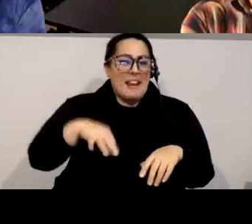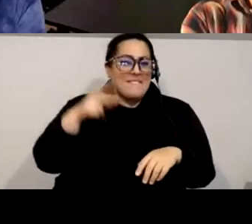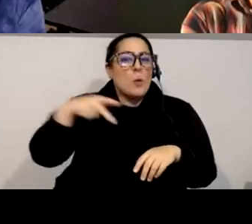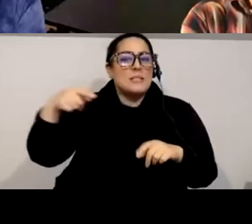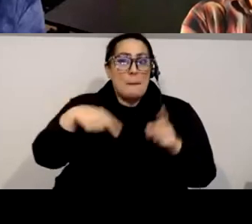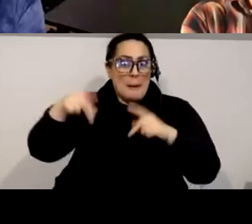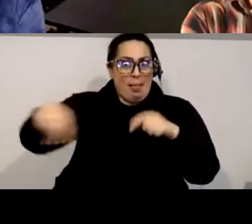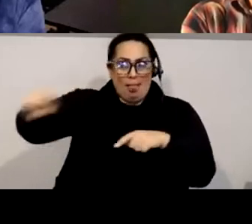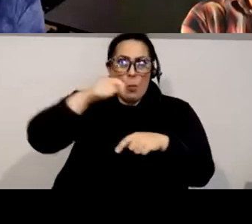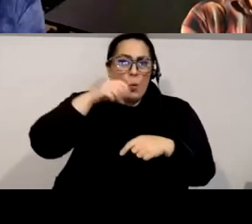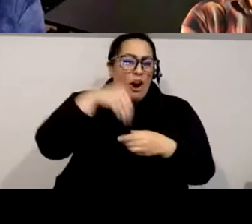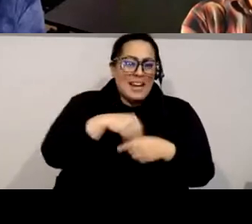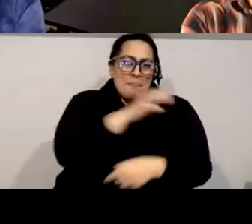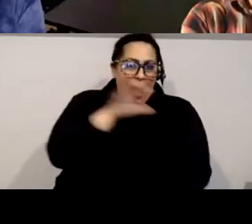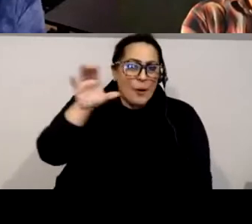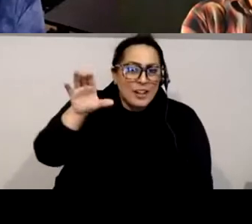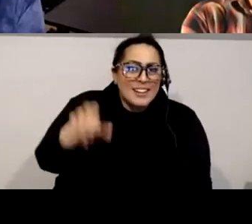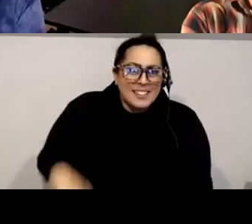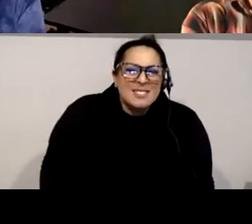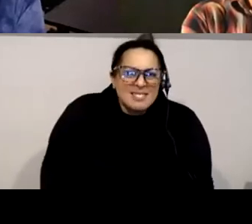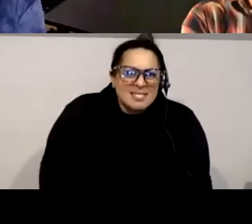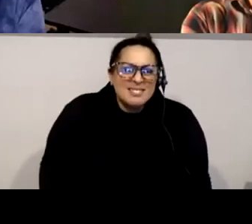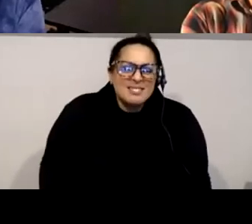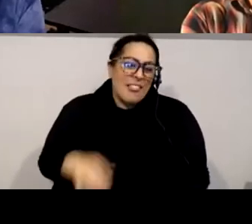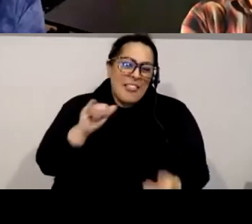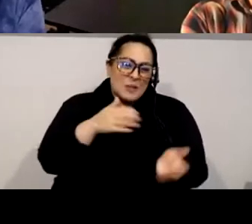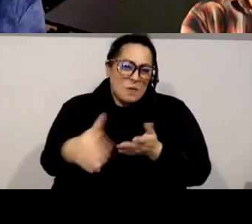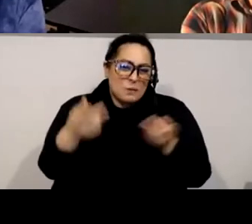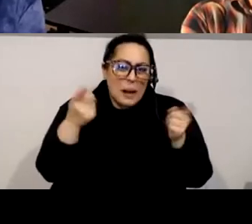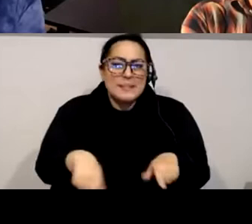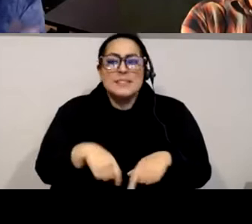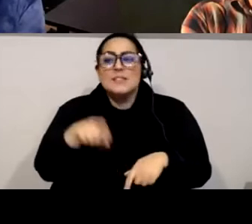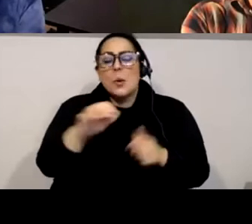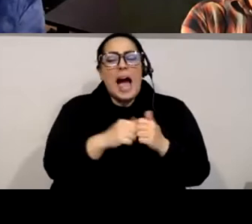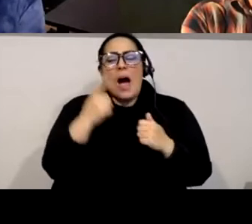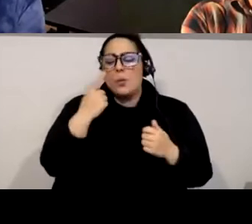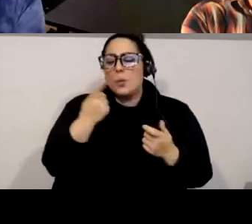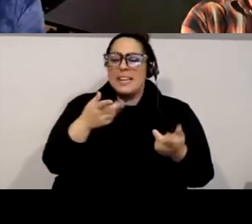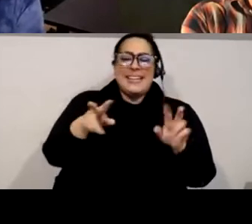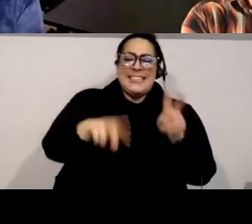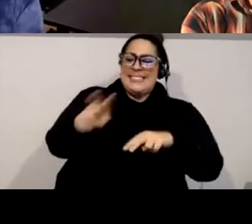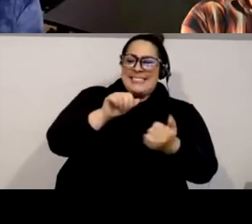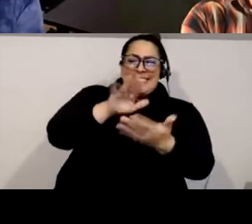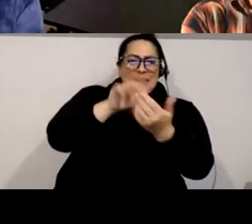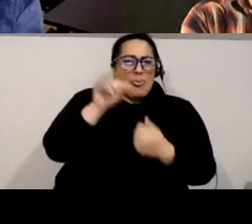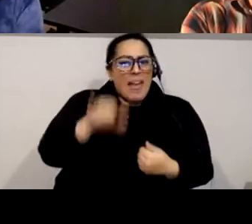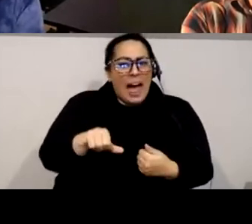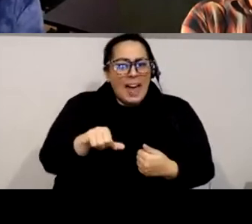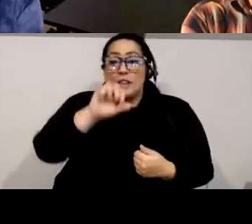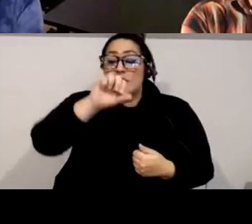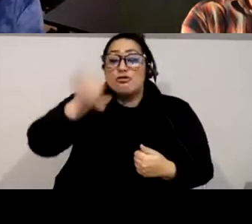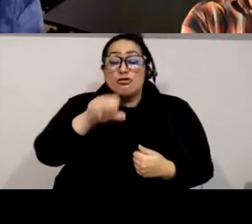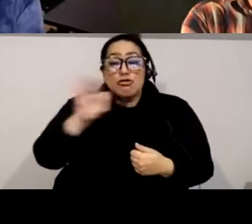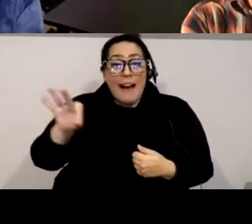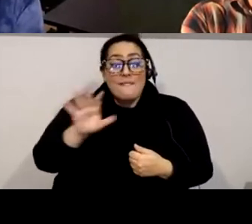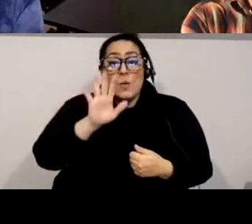so how do we how do we grapple with that because uh what jeff for instance what you're bringing in i mean is a much more you